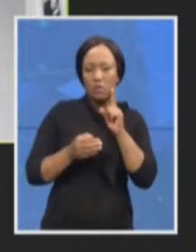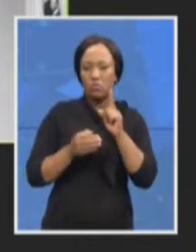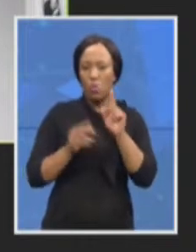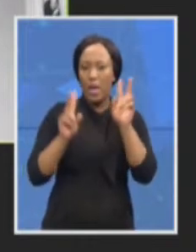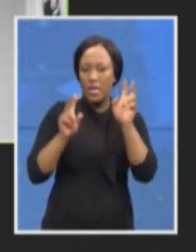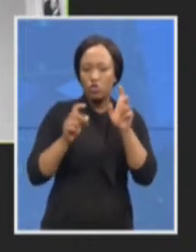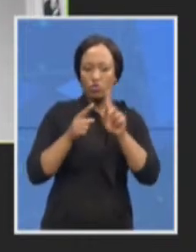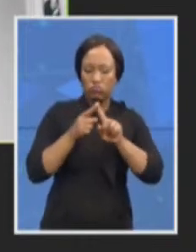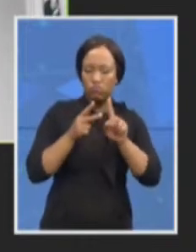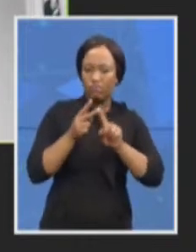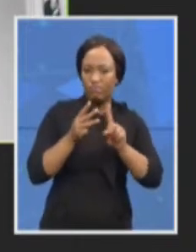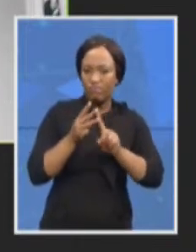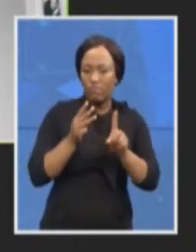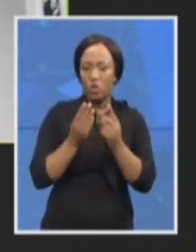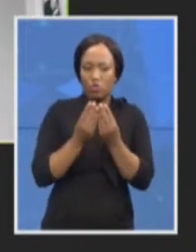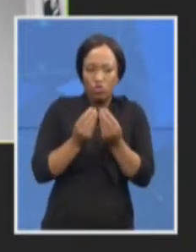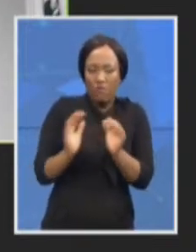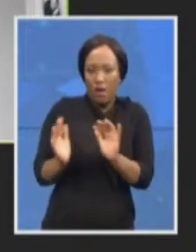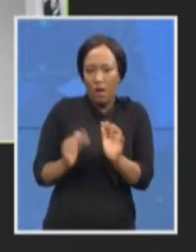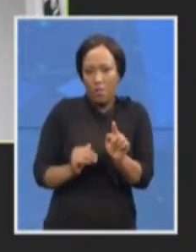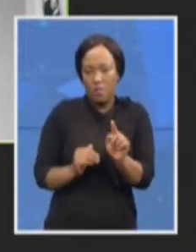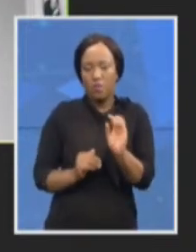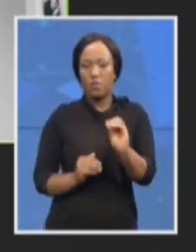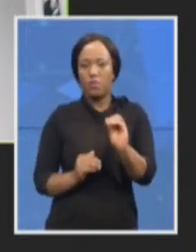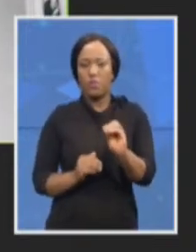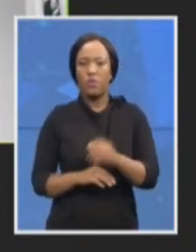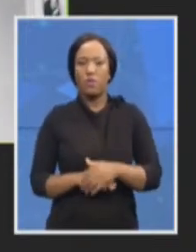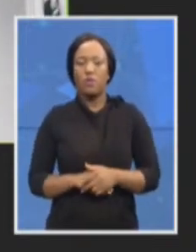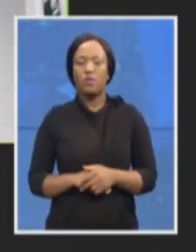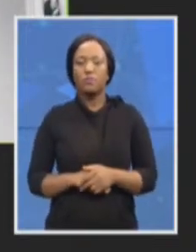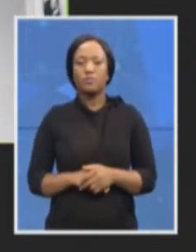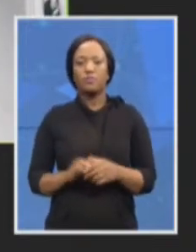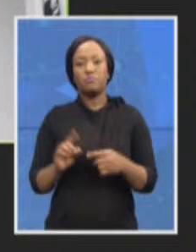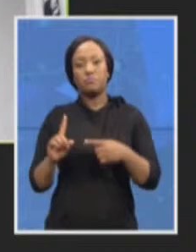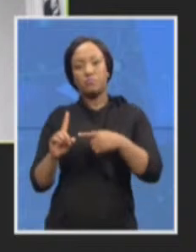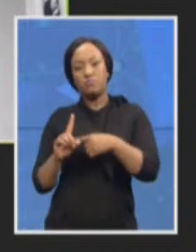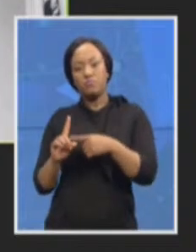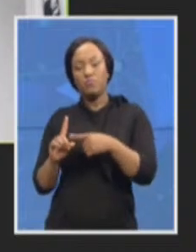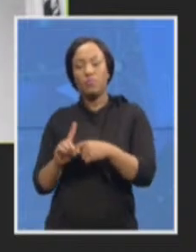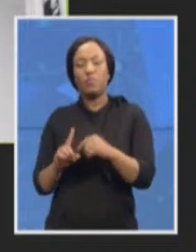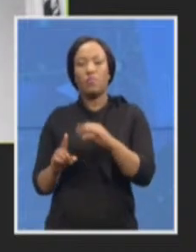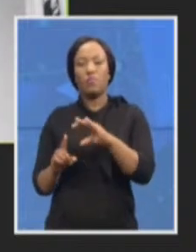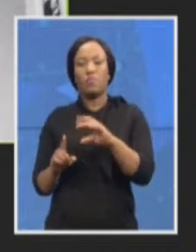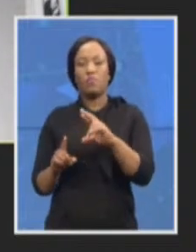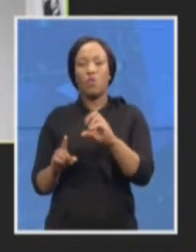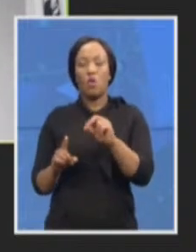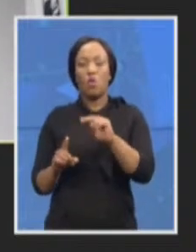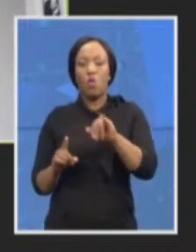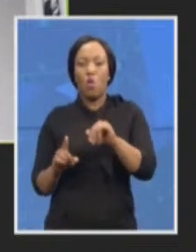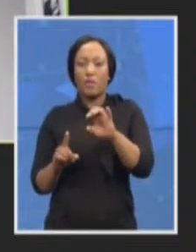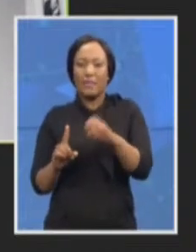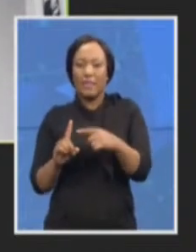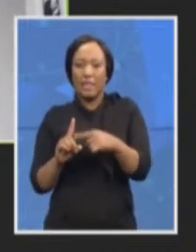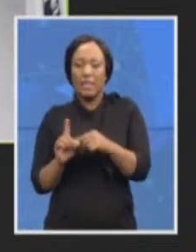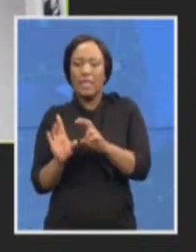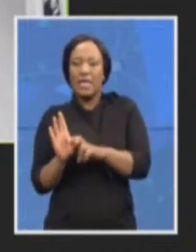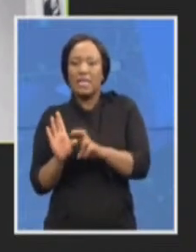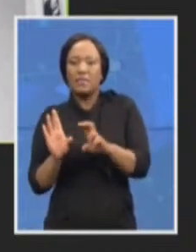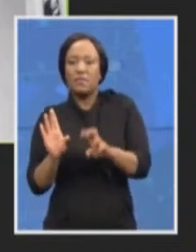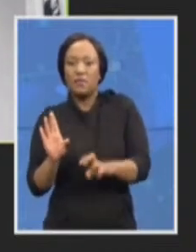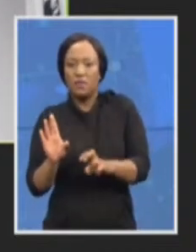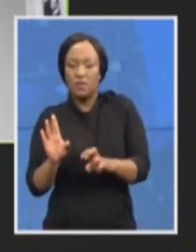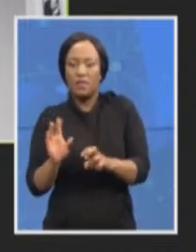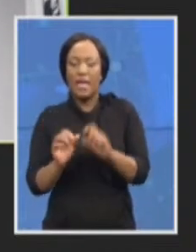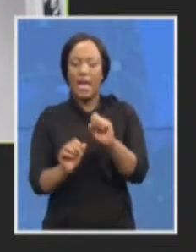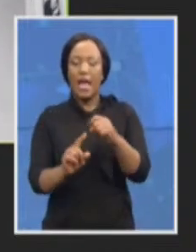Advocate Cornier's resignation and Exco's decision to approve it is a culmination of various factors. And I'm not going to go into the